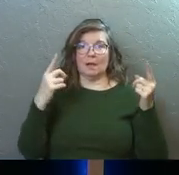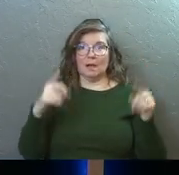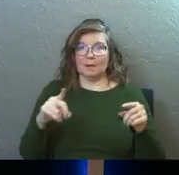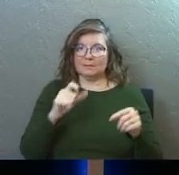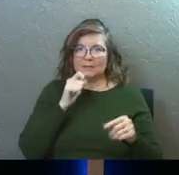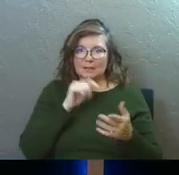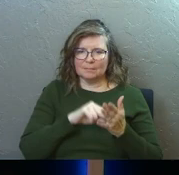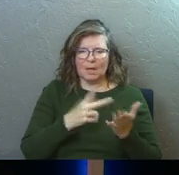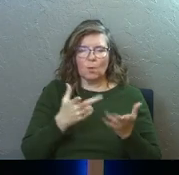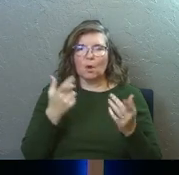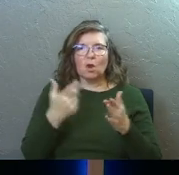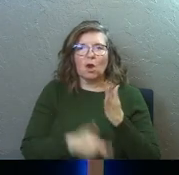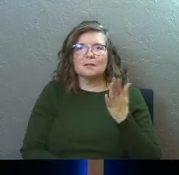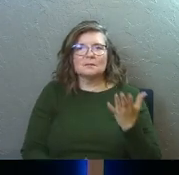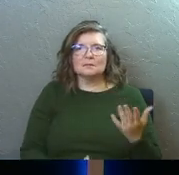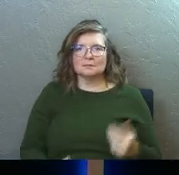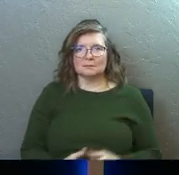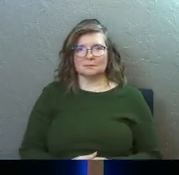made. At what cost?